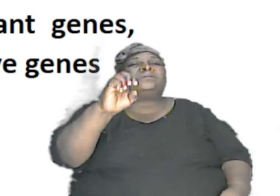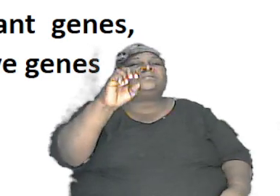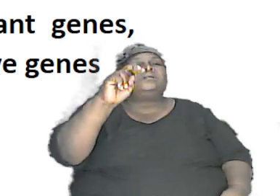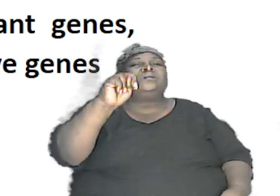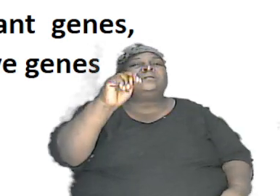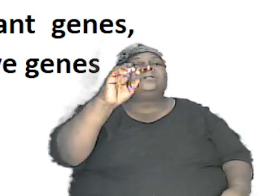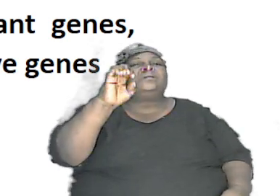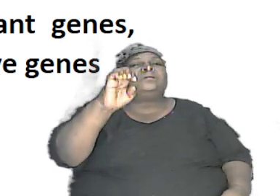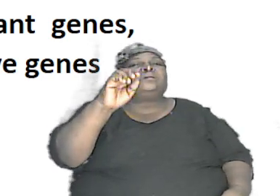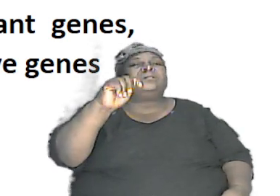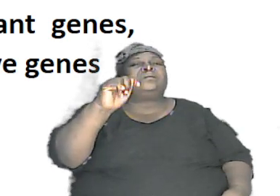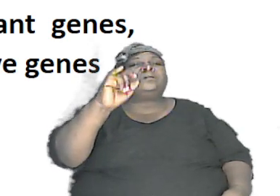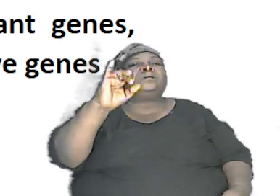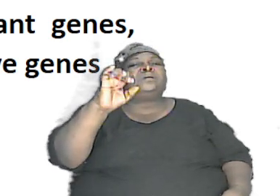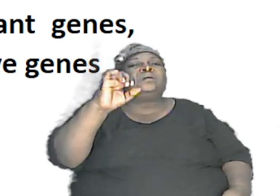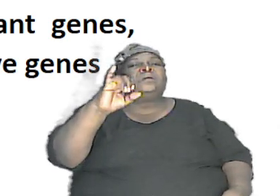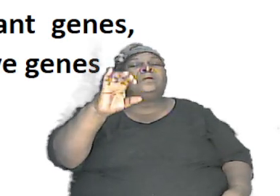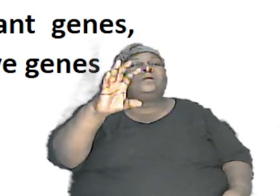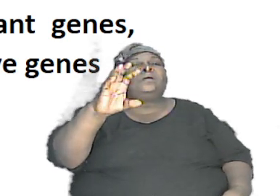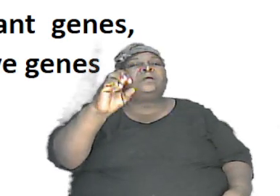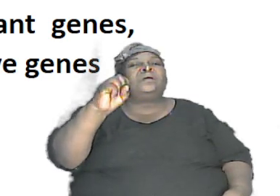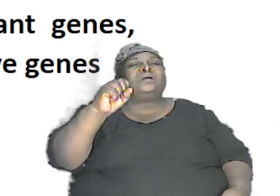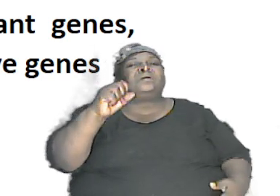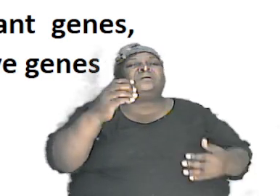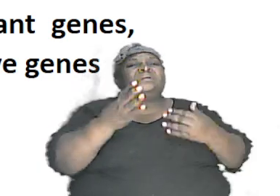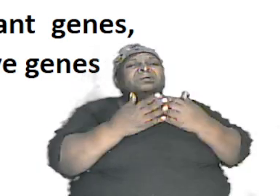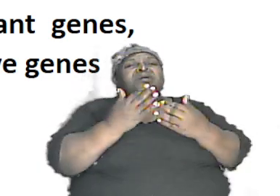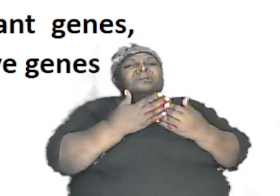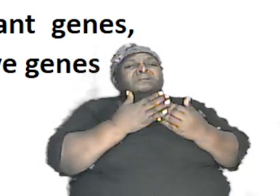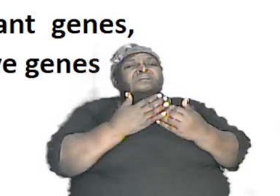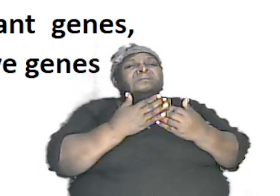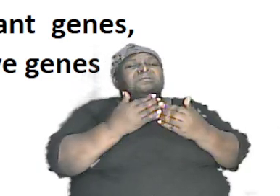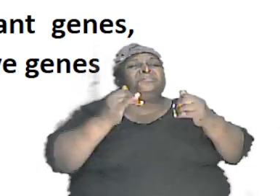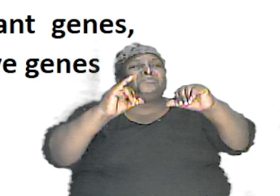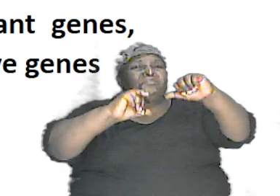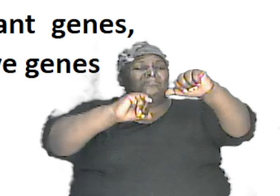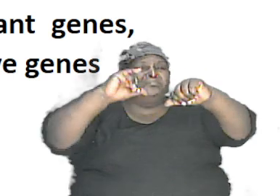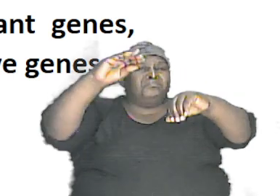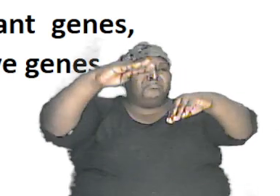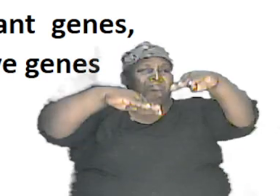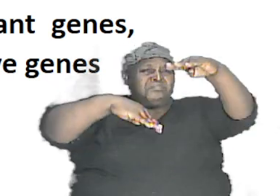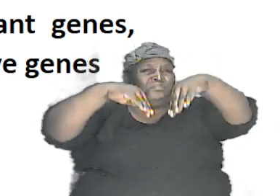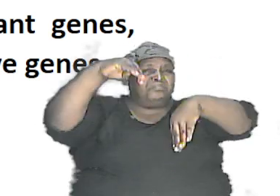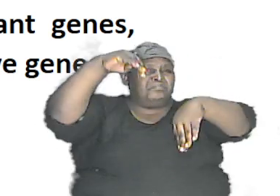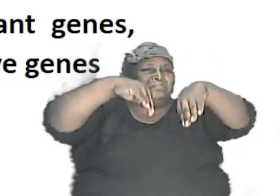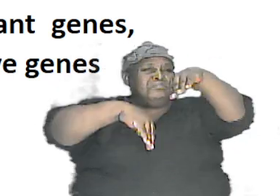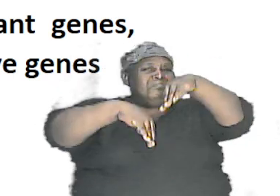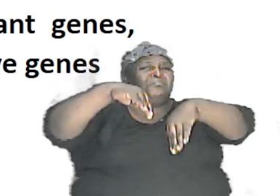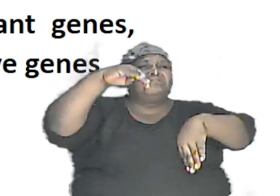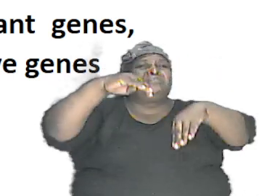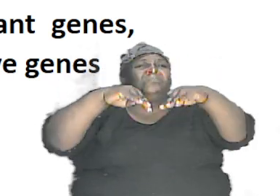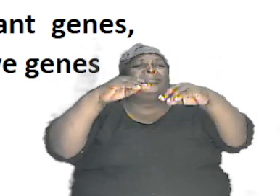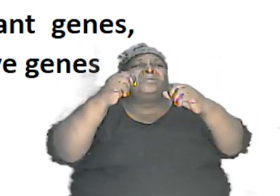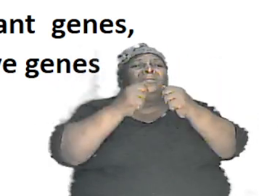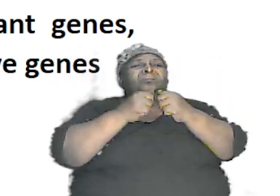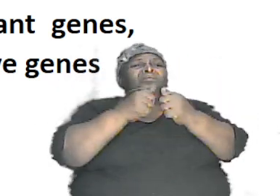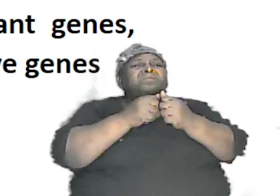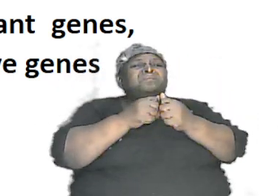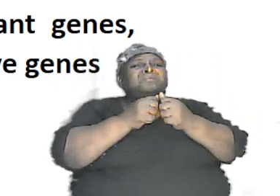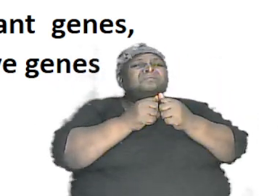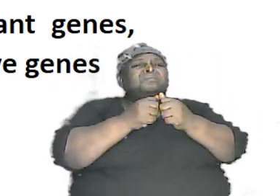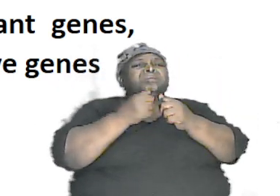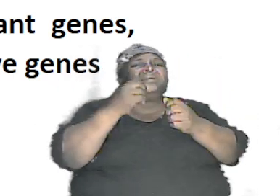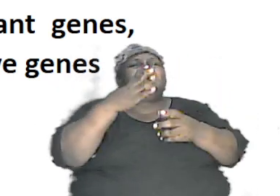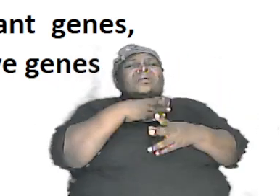simply put it's a branch of biology that deals with the heredity